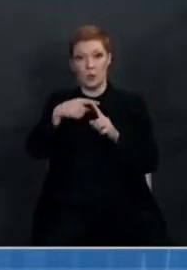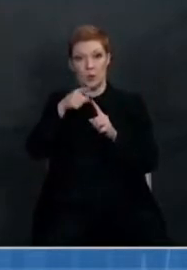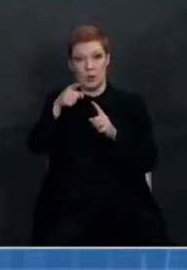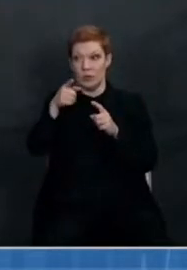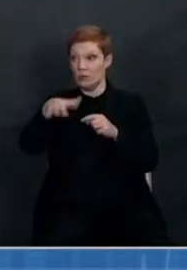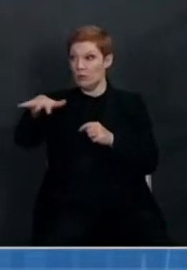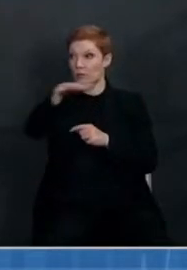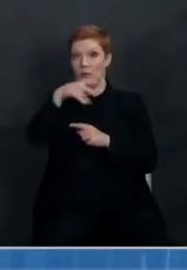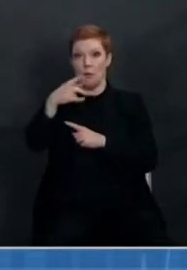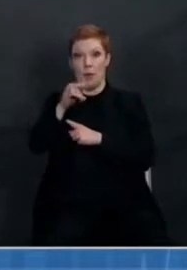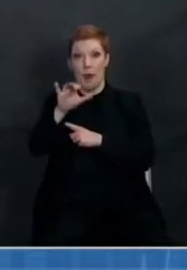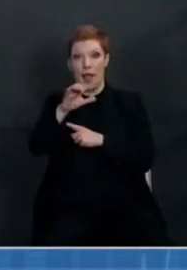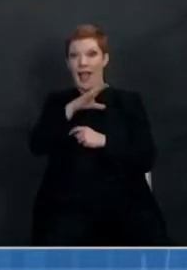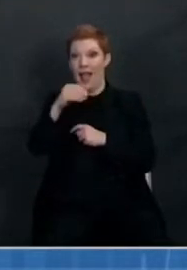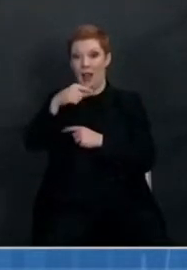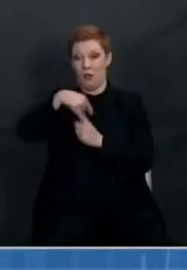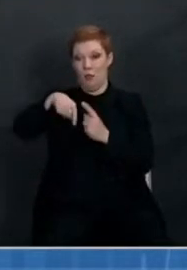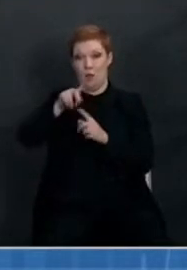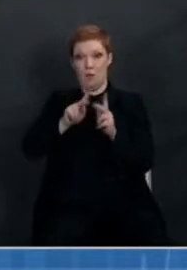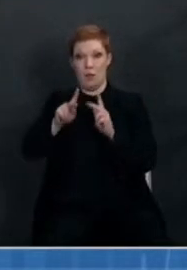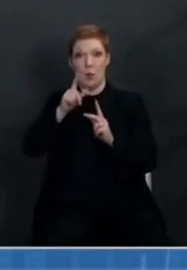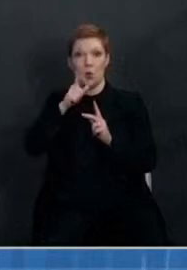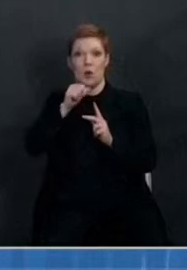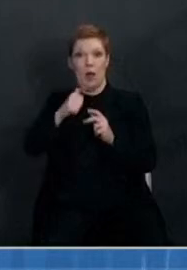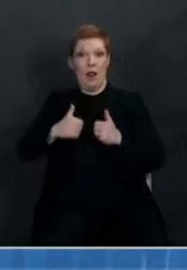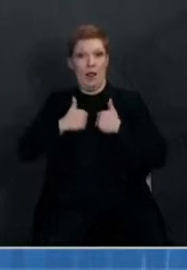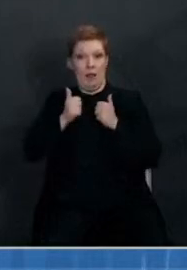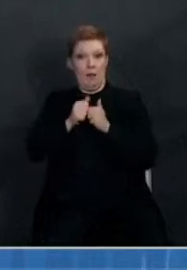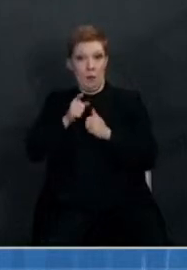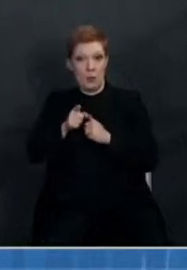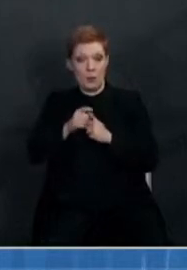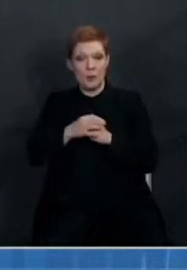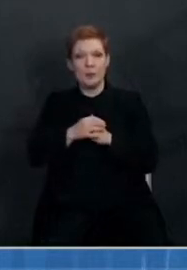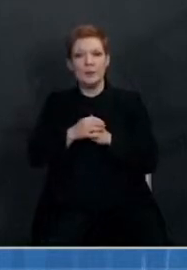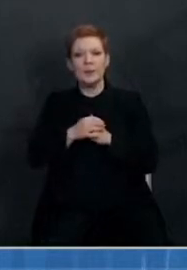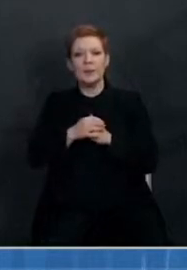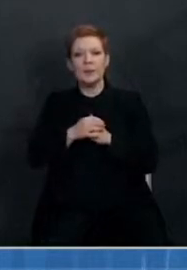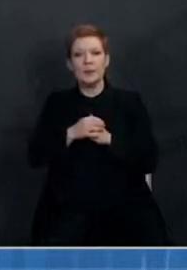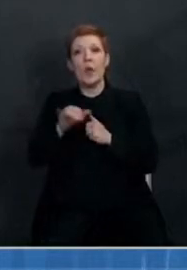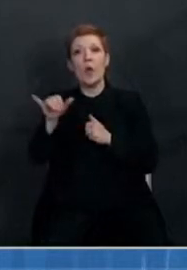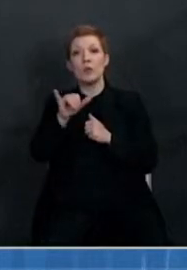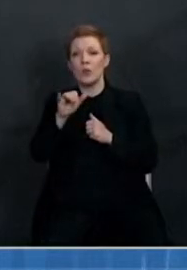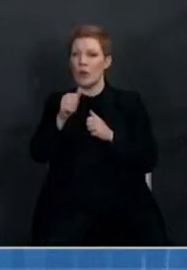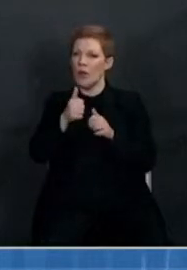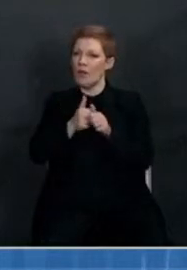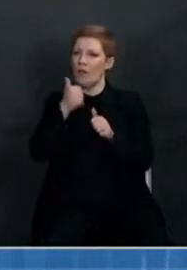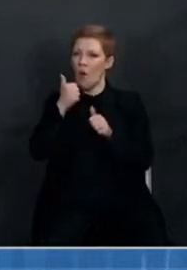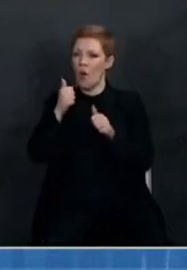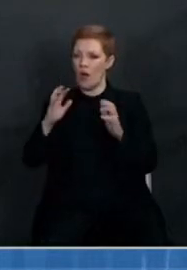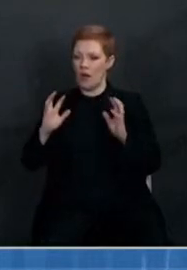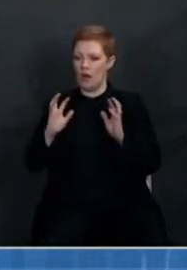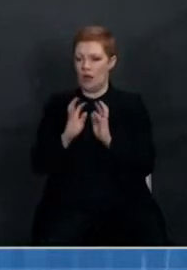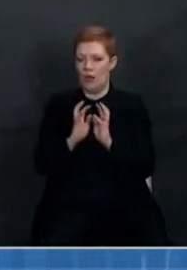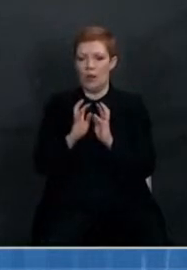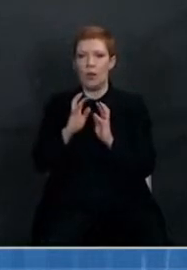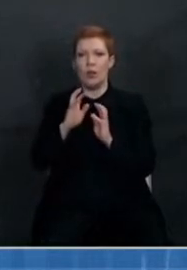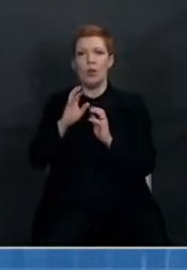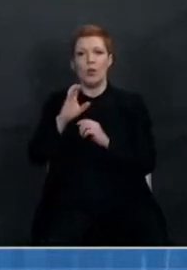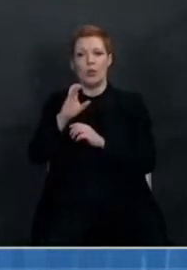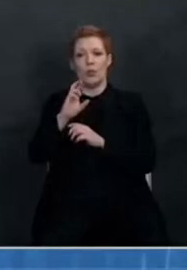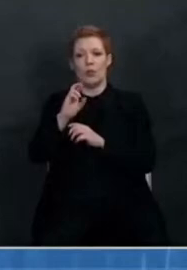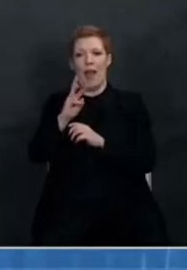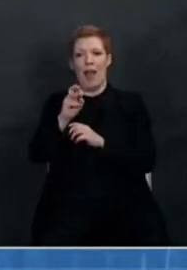others who do not live in your household. Second, please avoid crowds and poorly ventilated areas. Third,